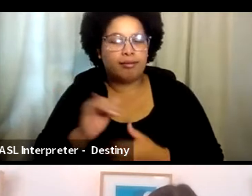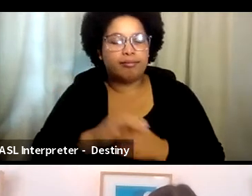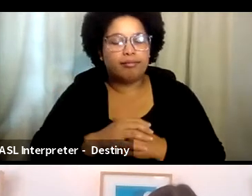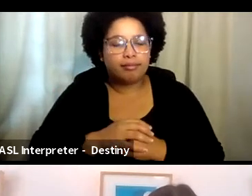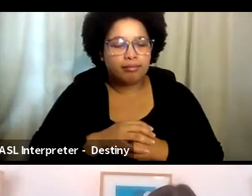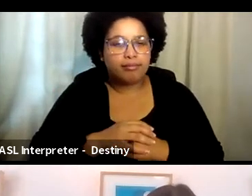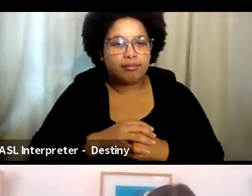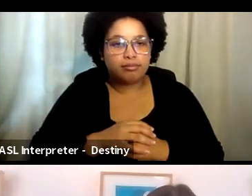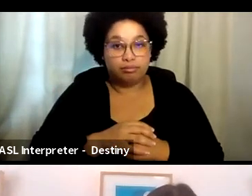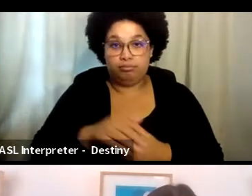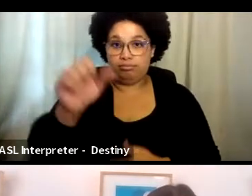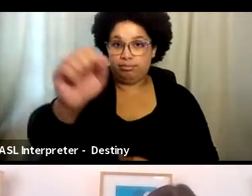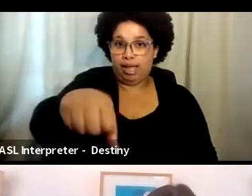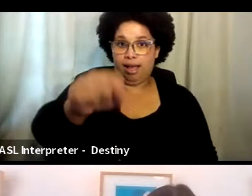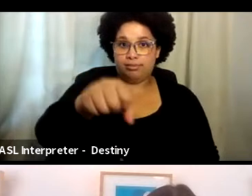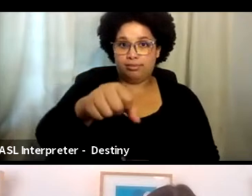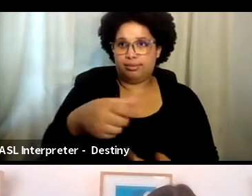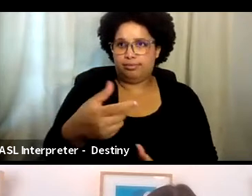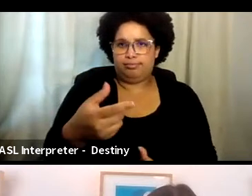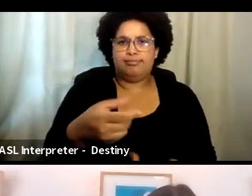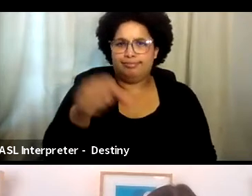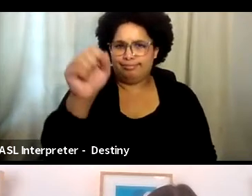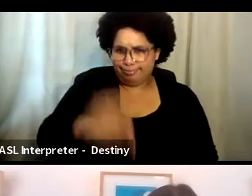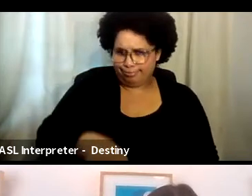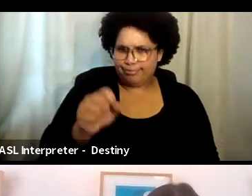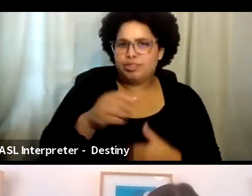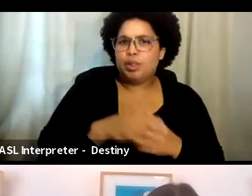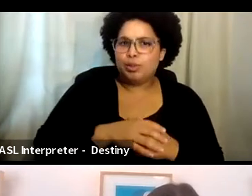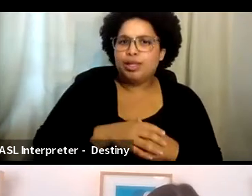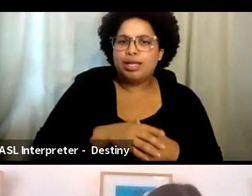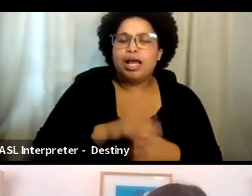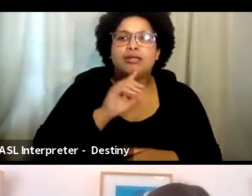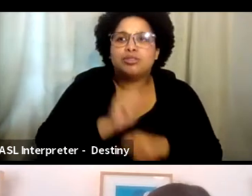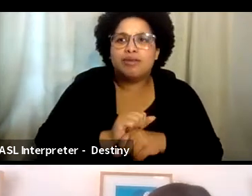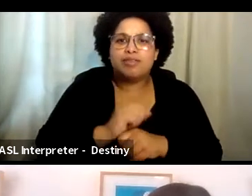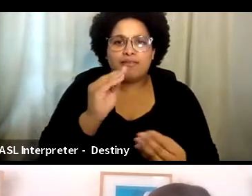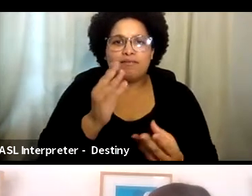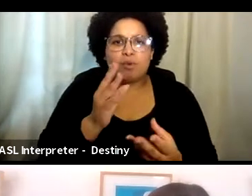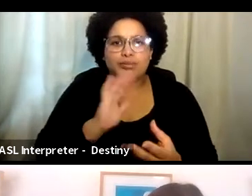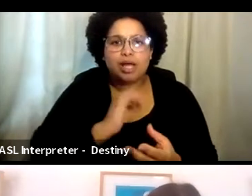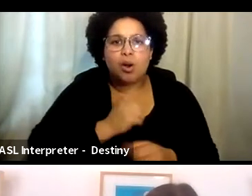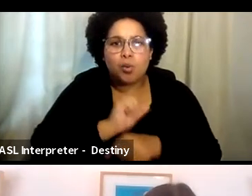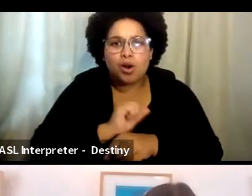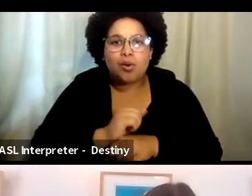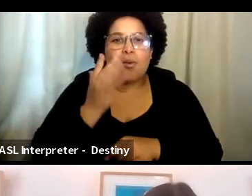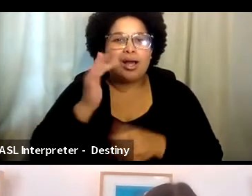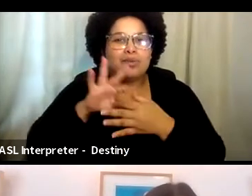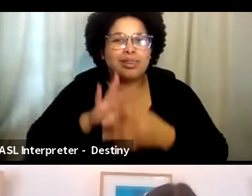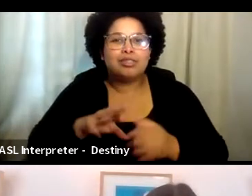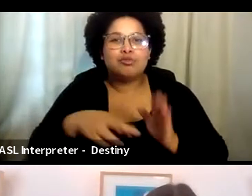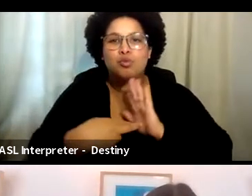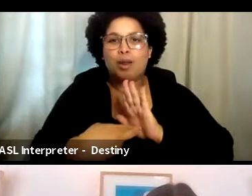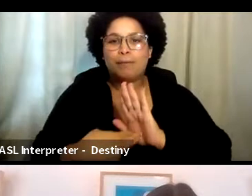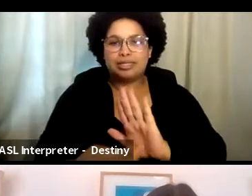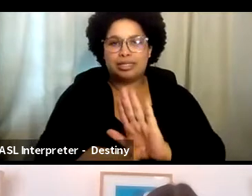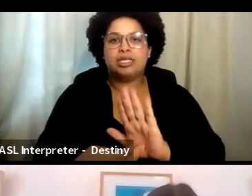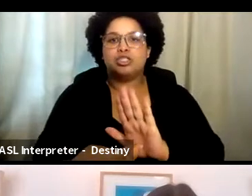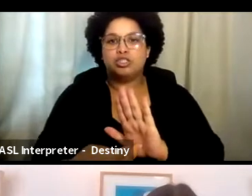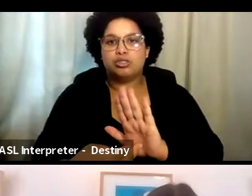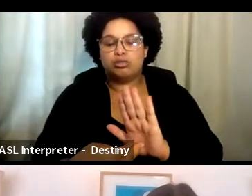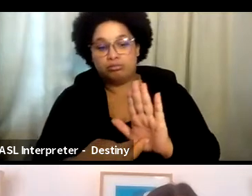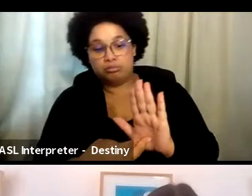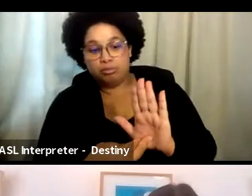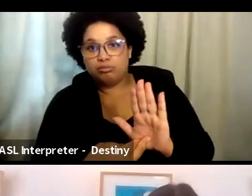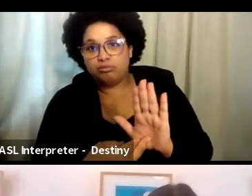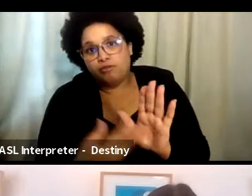Yeah, absolutely. Um, and you know, it informs the work because it's one, it's representation, um, in the stories that we are